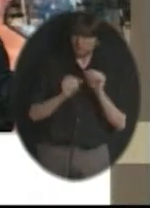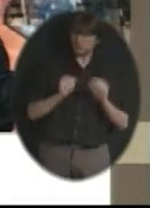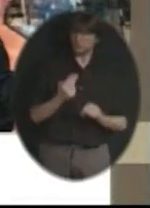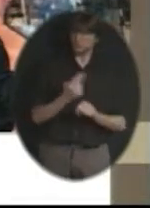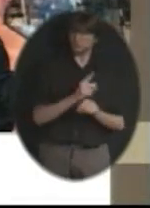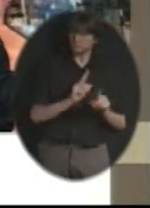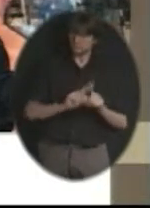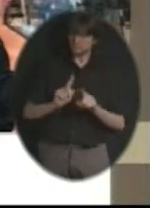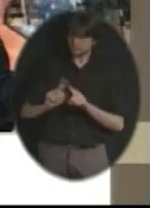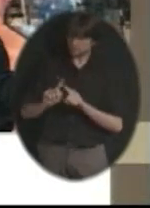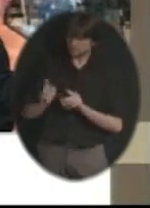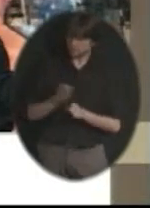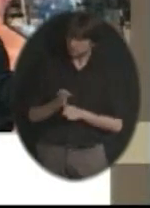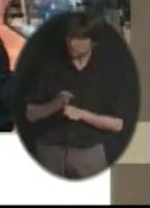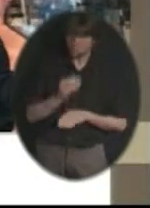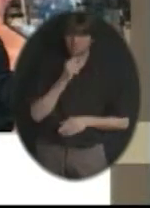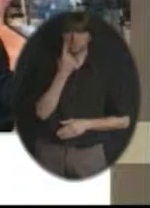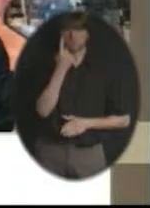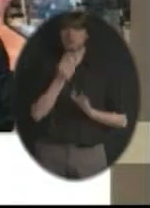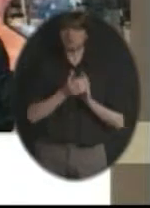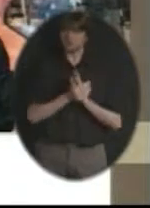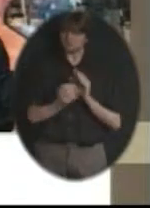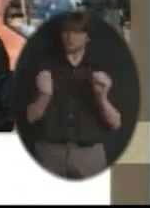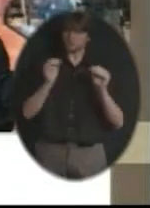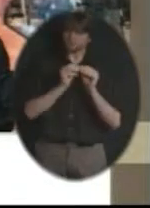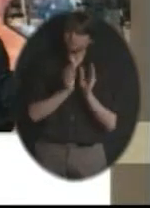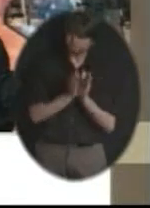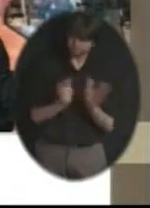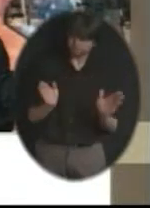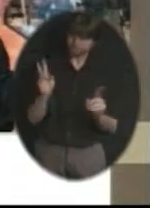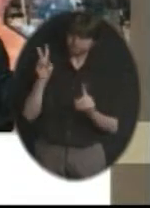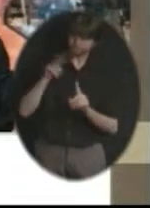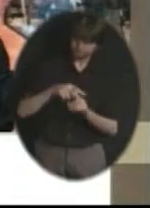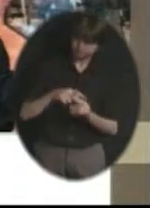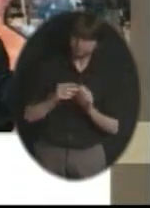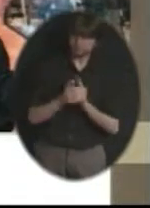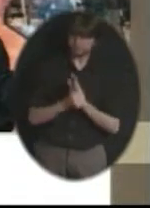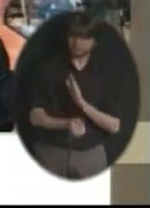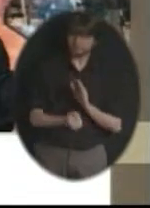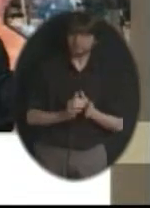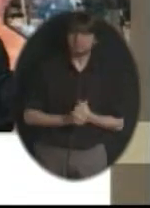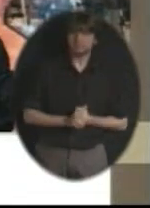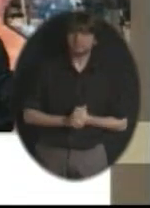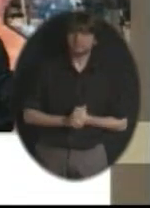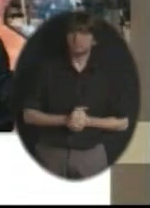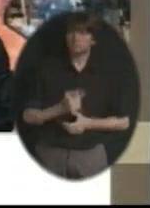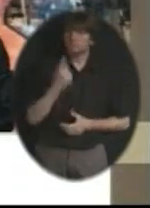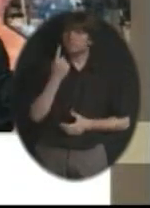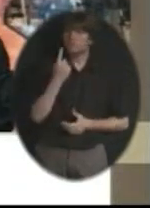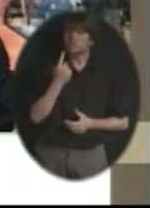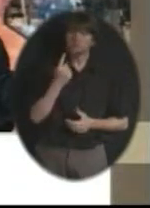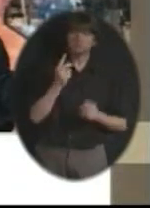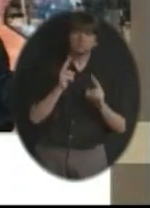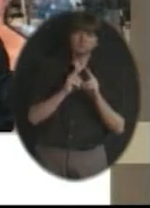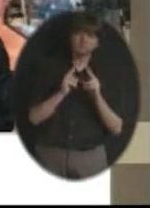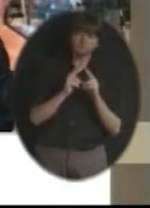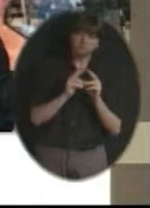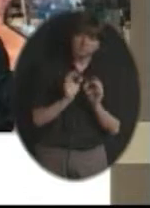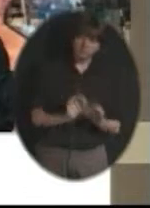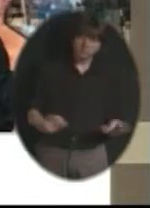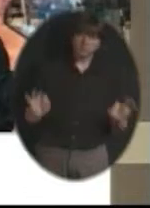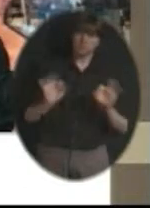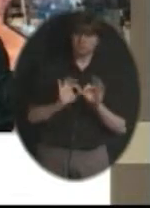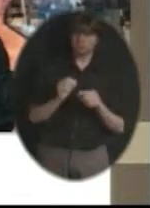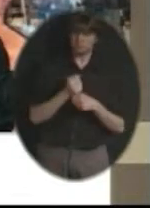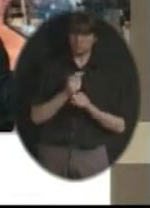only one skill, but would be broad-based kinds of skills. And certainly the piece that was very important to us also was developing partnerships